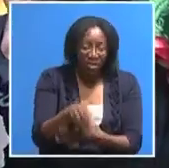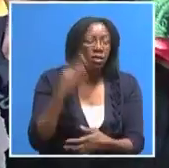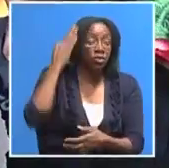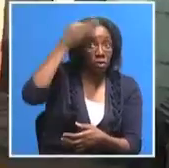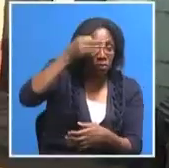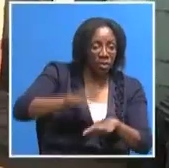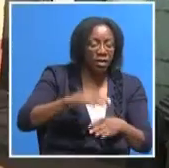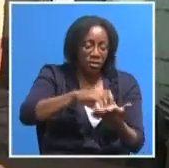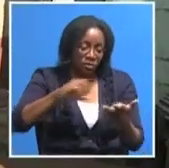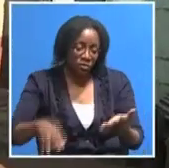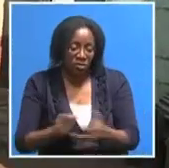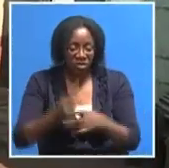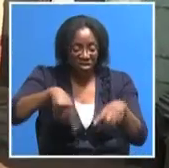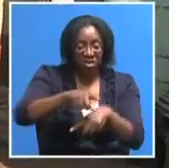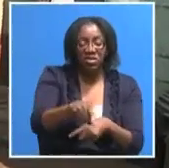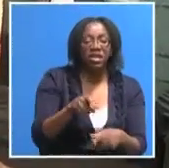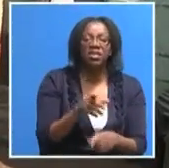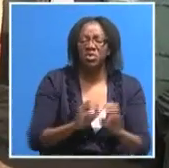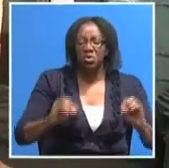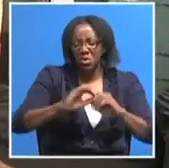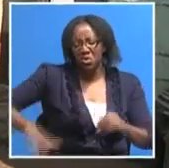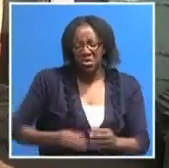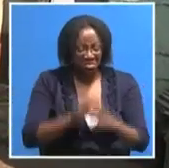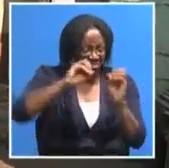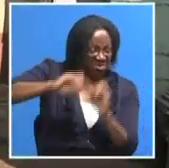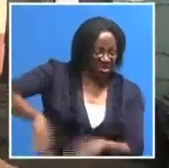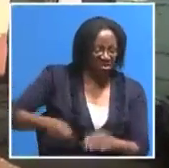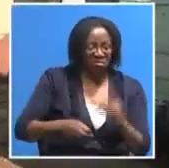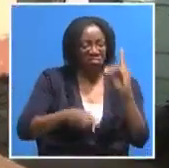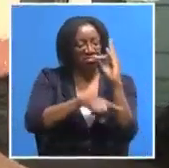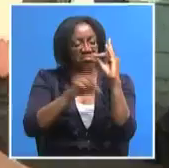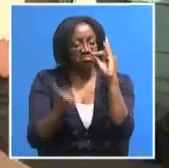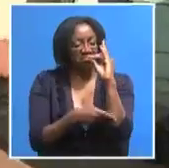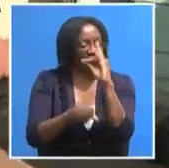out there and there is no need to dump or abort a baby.